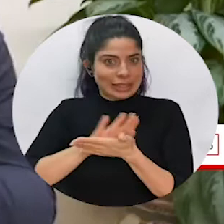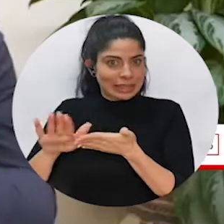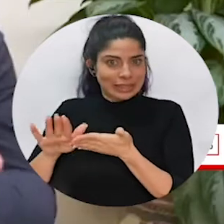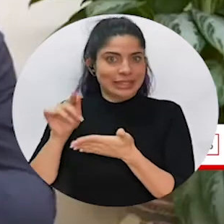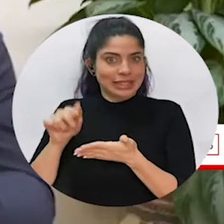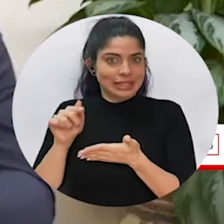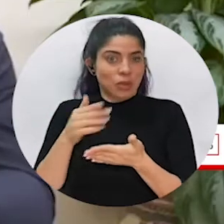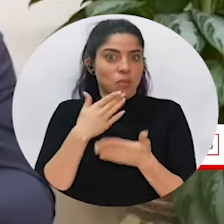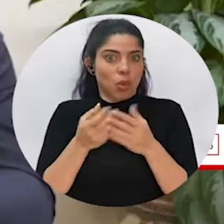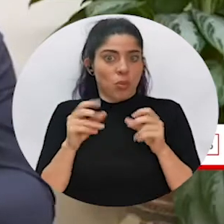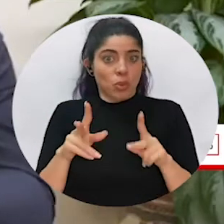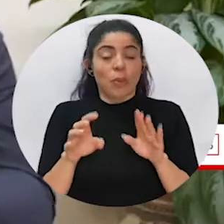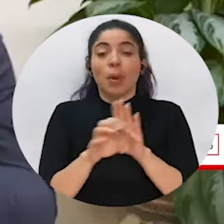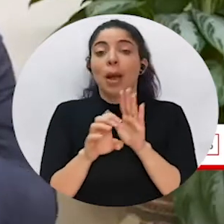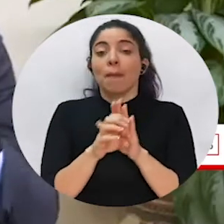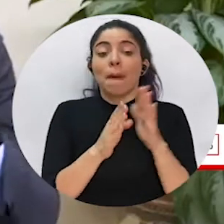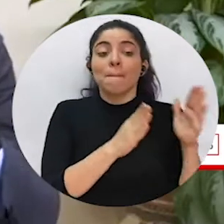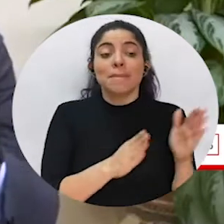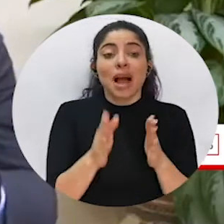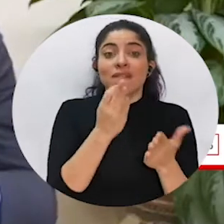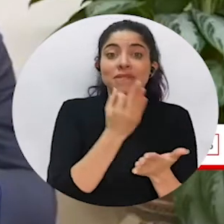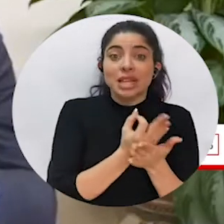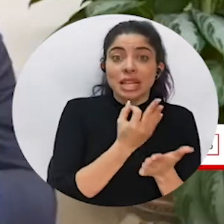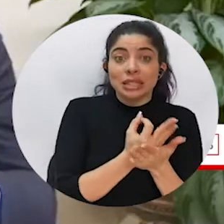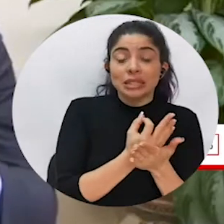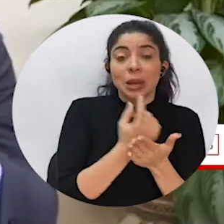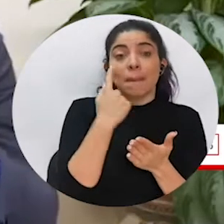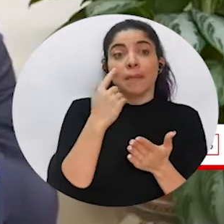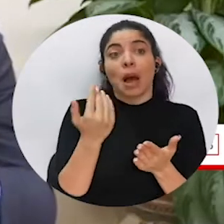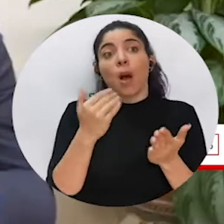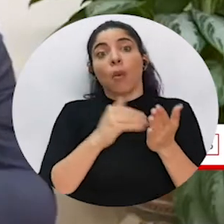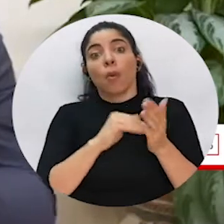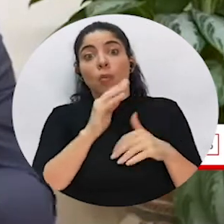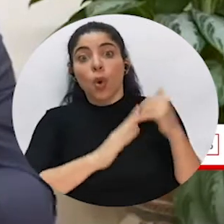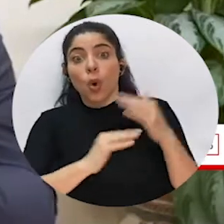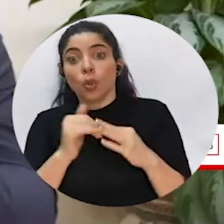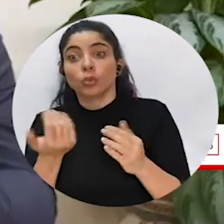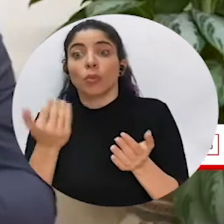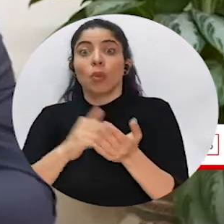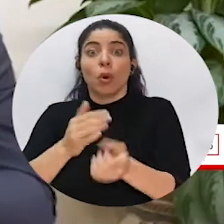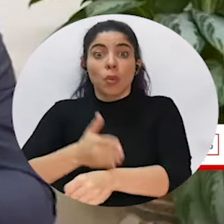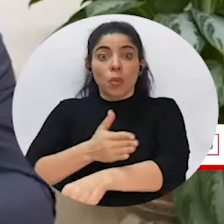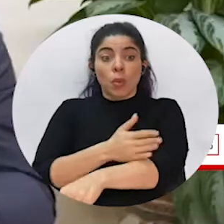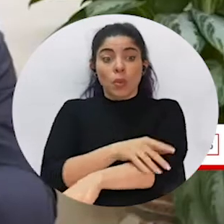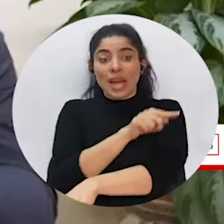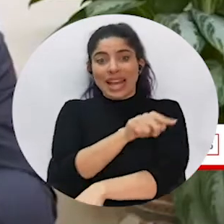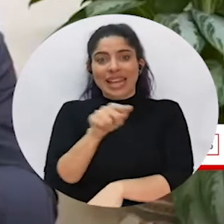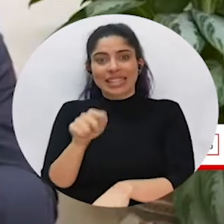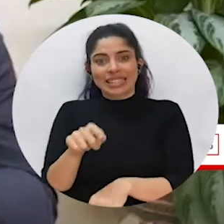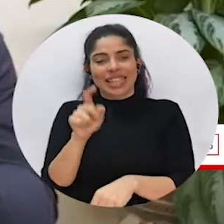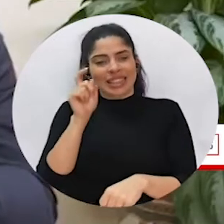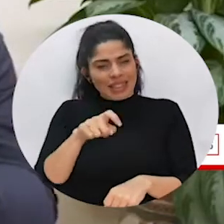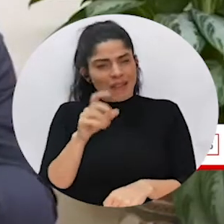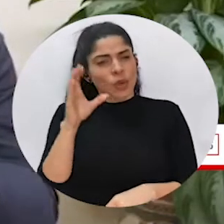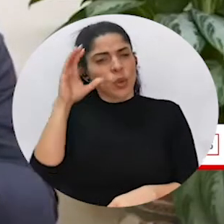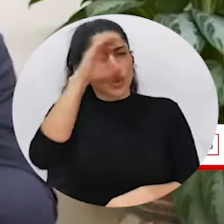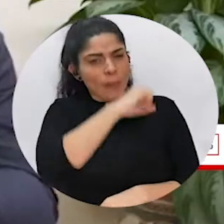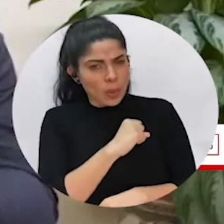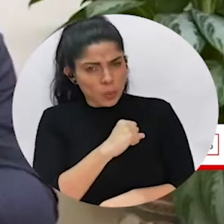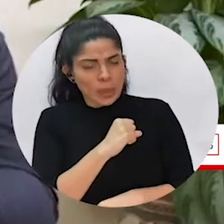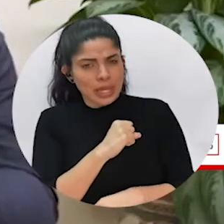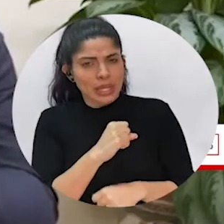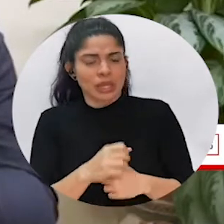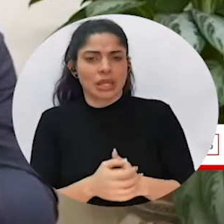And I do believe that, for example, financial plans for reconstruction and recovery had to take into